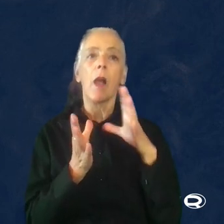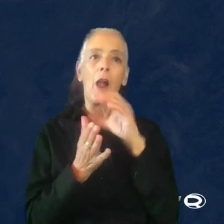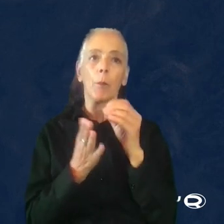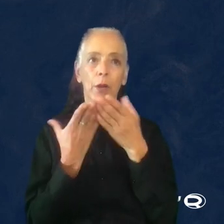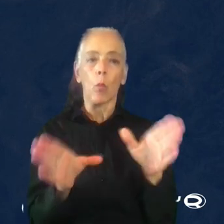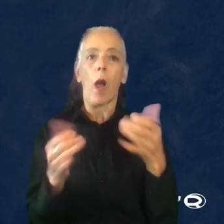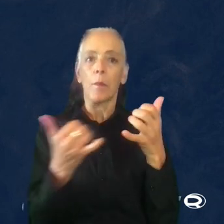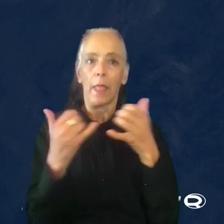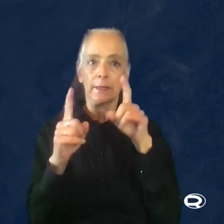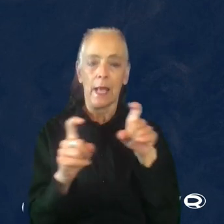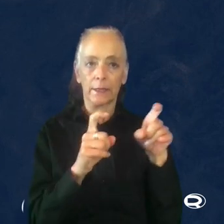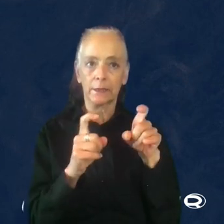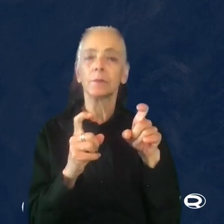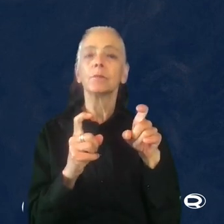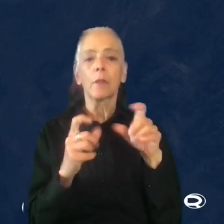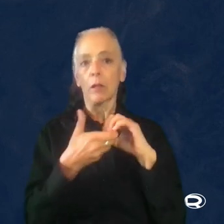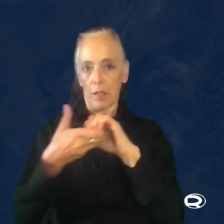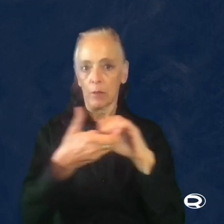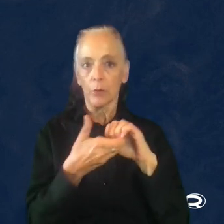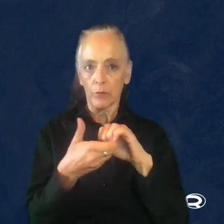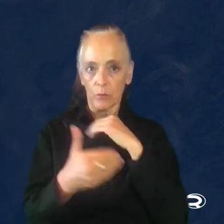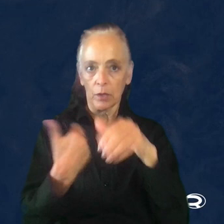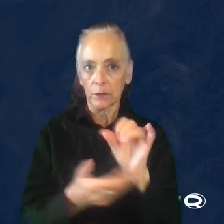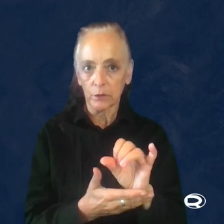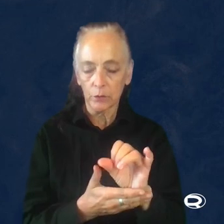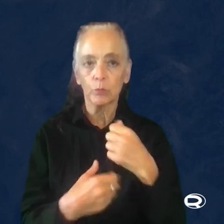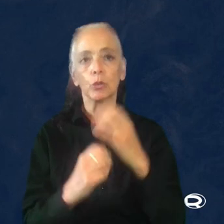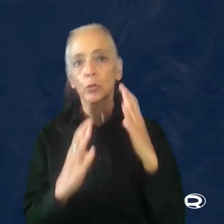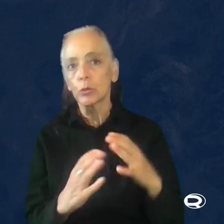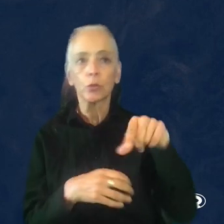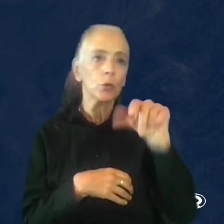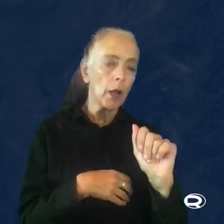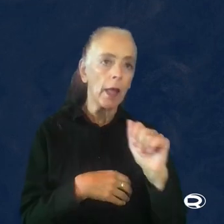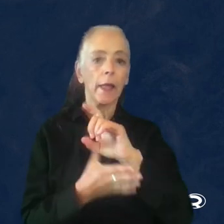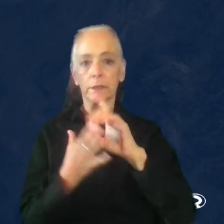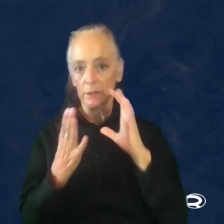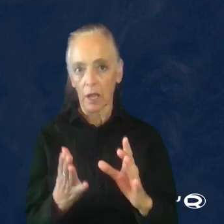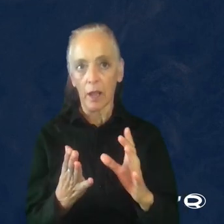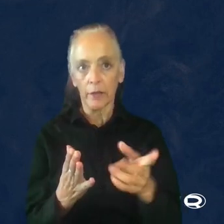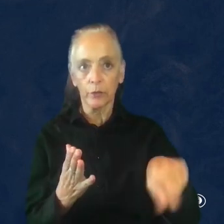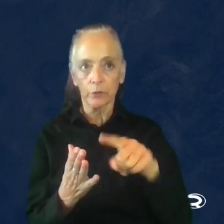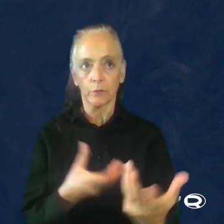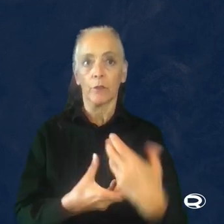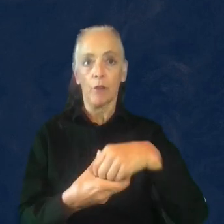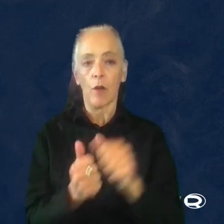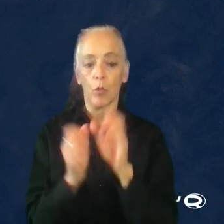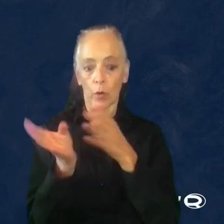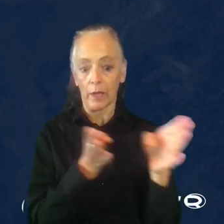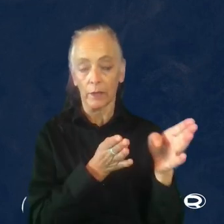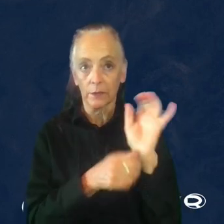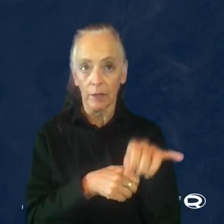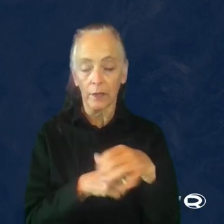This was also a collaborative process where producers, QA, designers would be involved in organizing this.